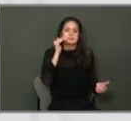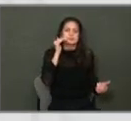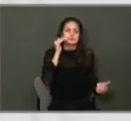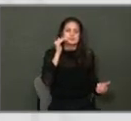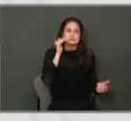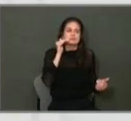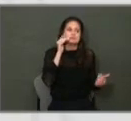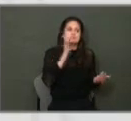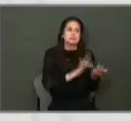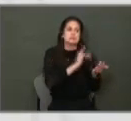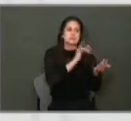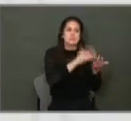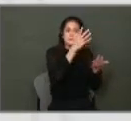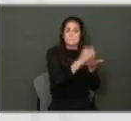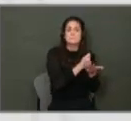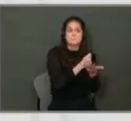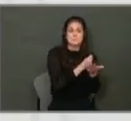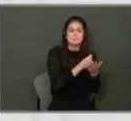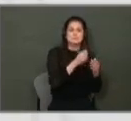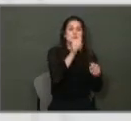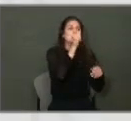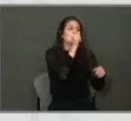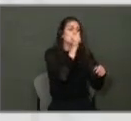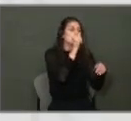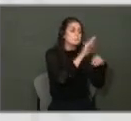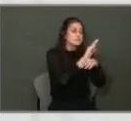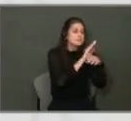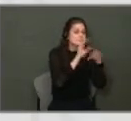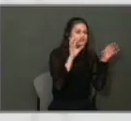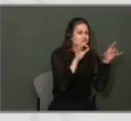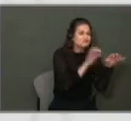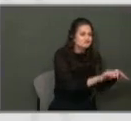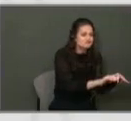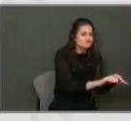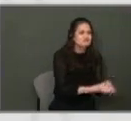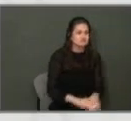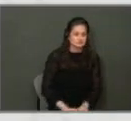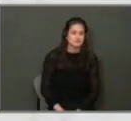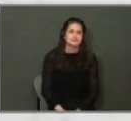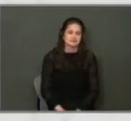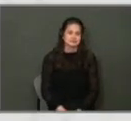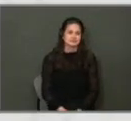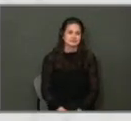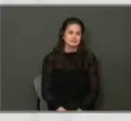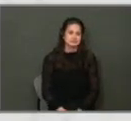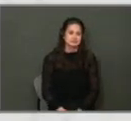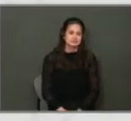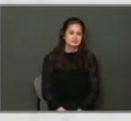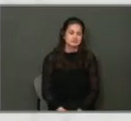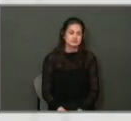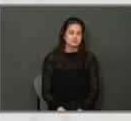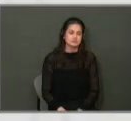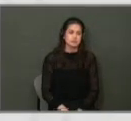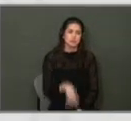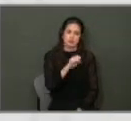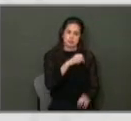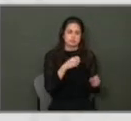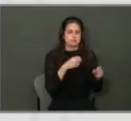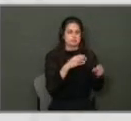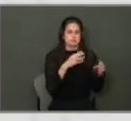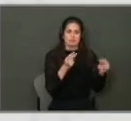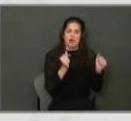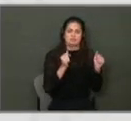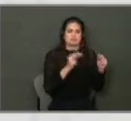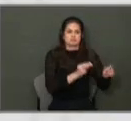nonprofit sector and the private sector through these solicitations. So obviously, we are moving quickly